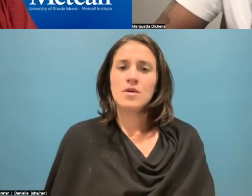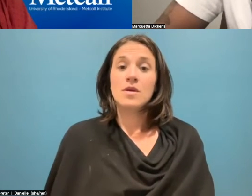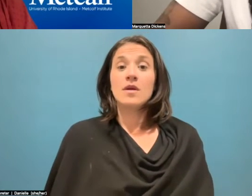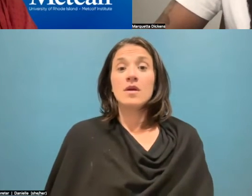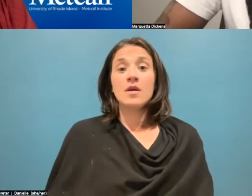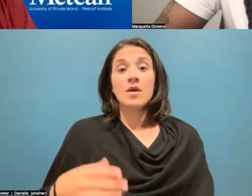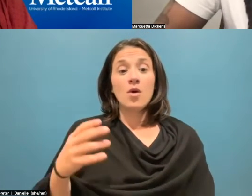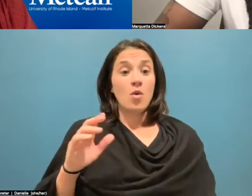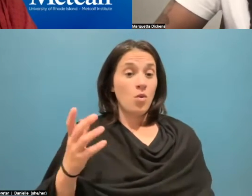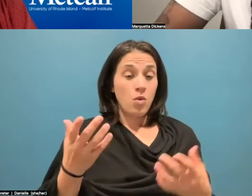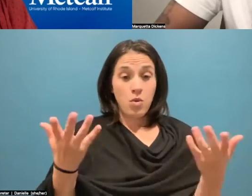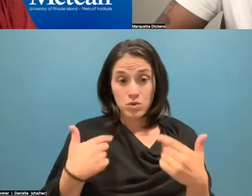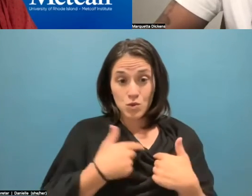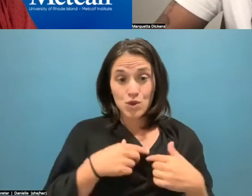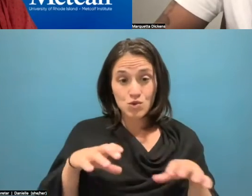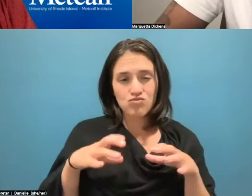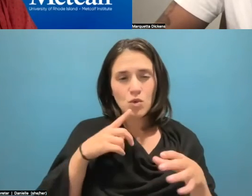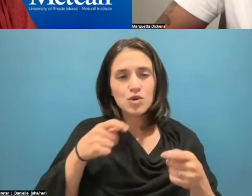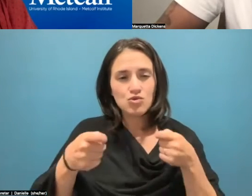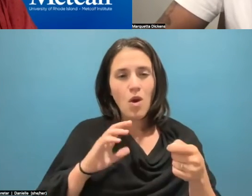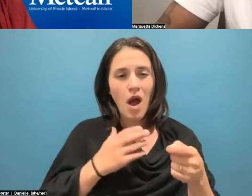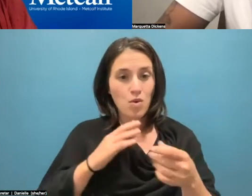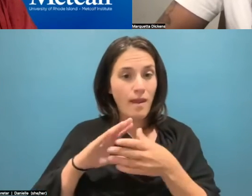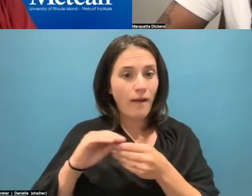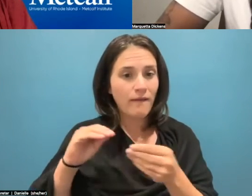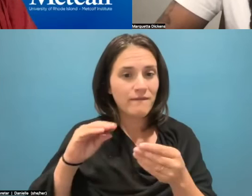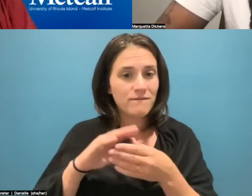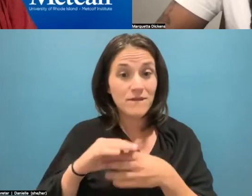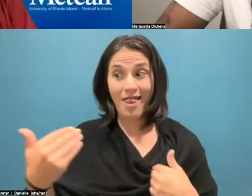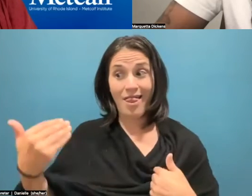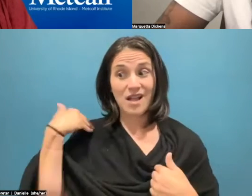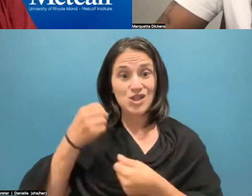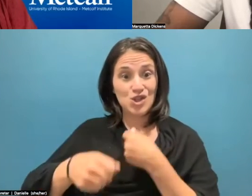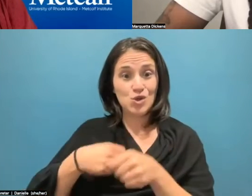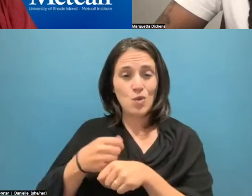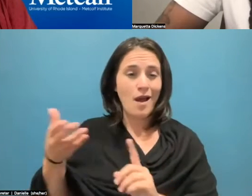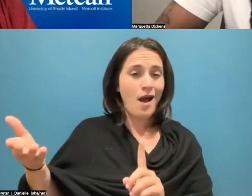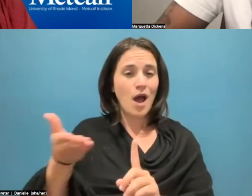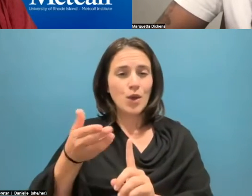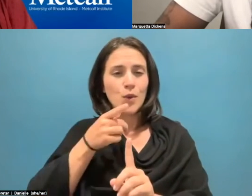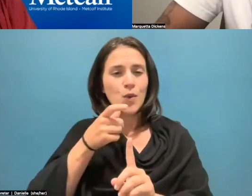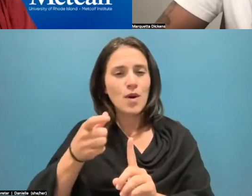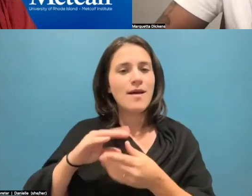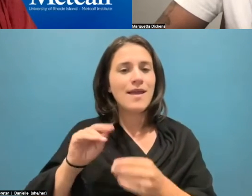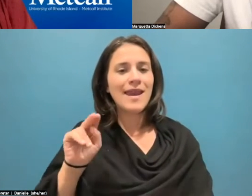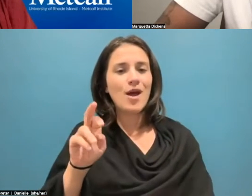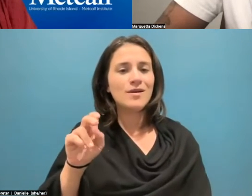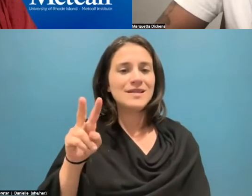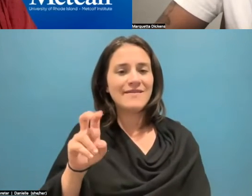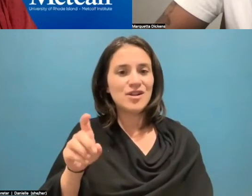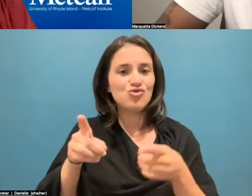is we control our narrative. And so this past year, we hired a narrative director by the name of Reseda Cox, who